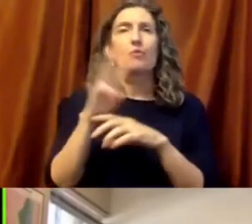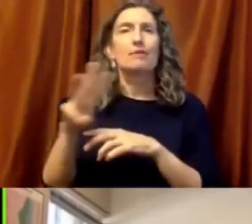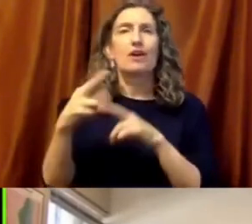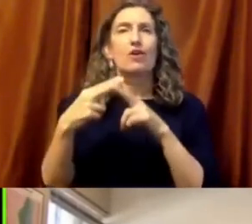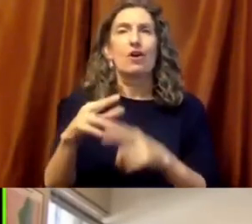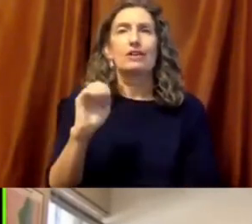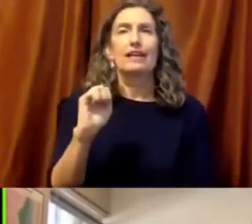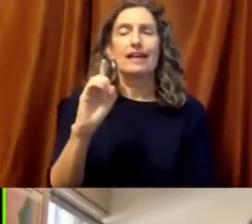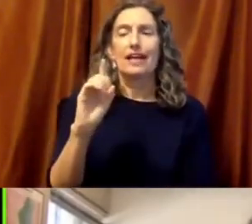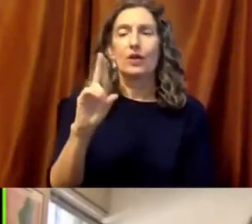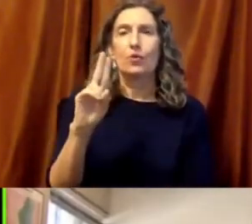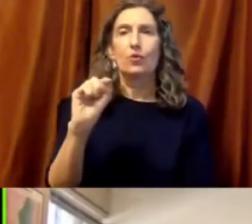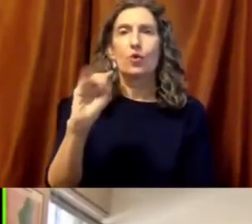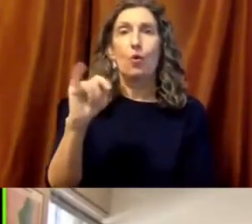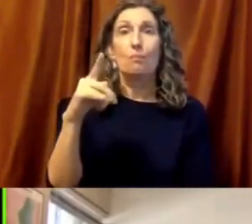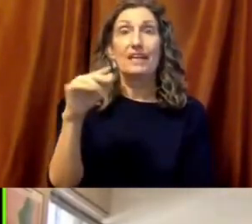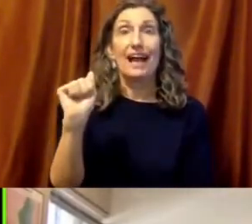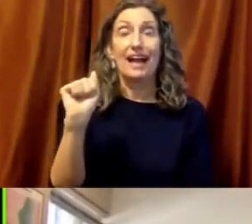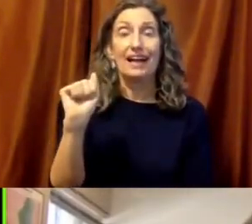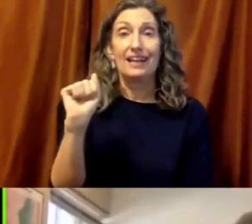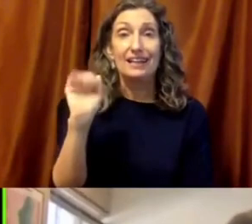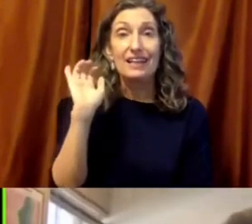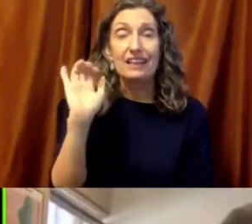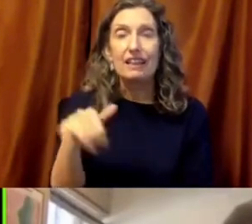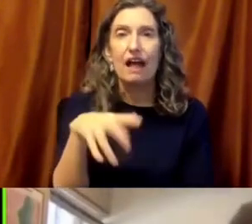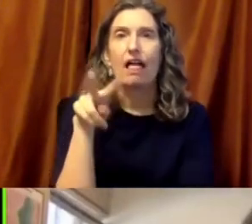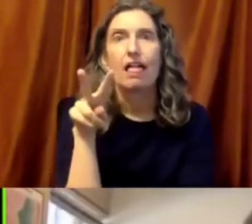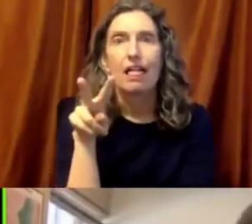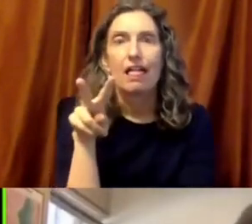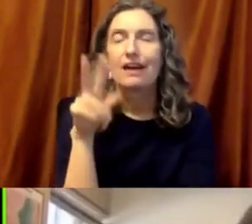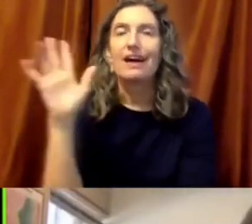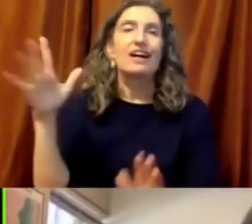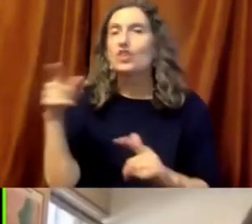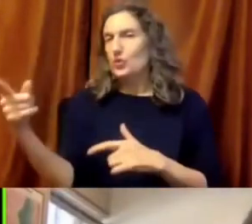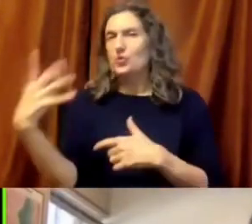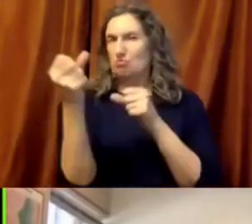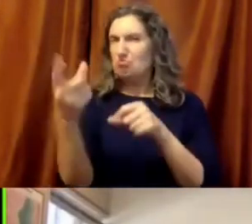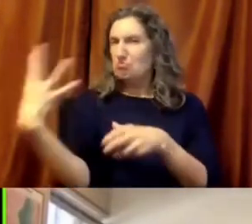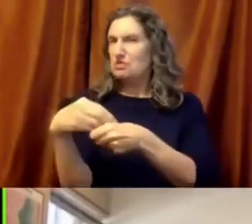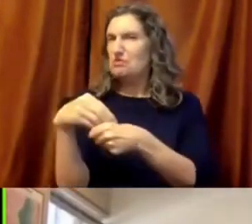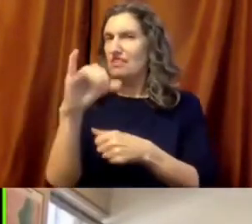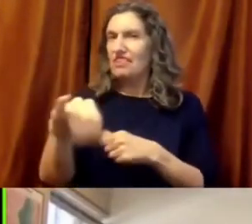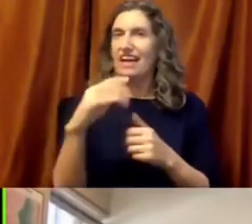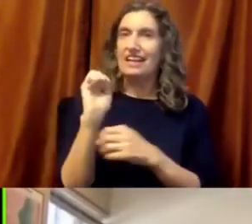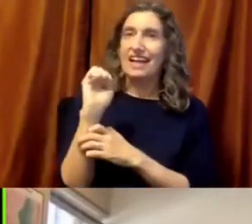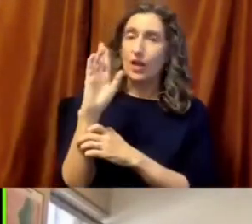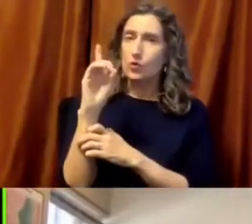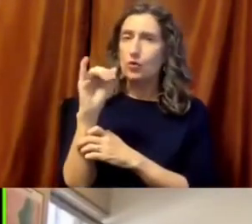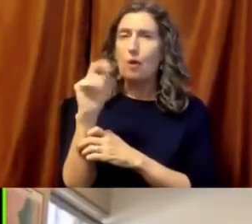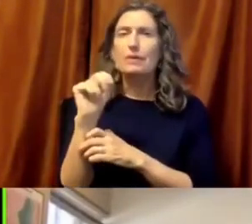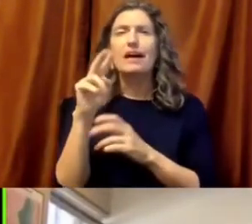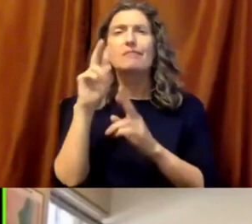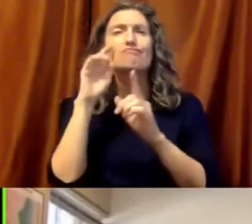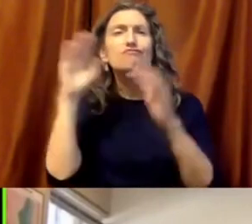postings in Edutopia. You were one of the participants in that amazing ongoing look